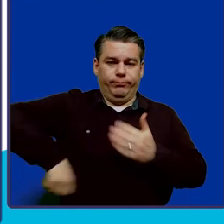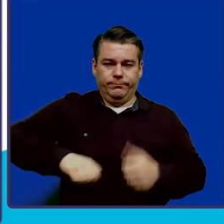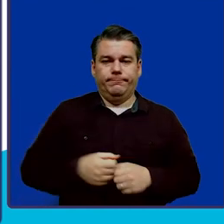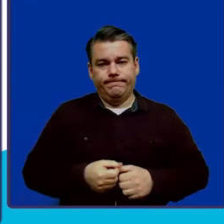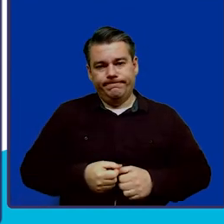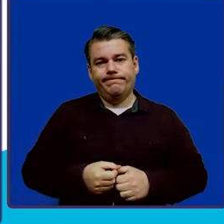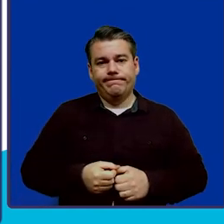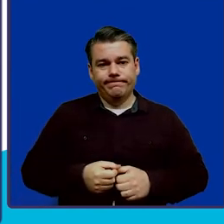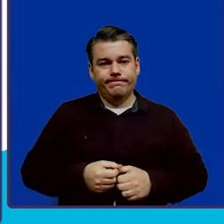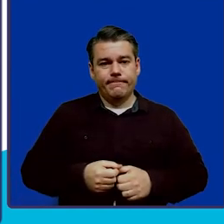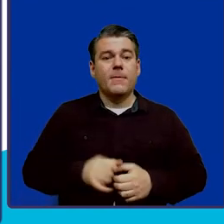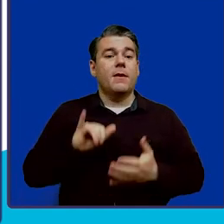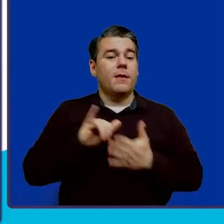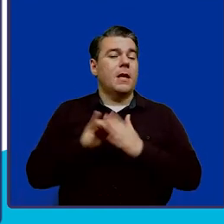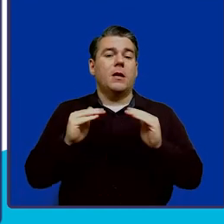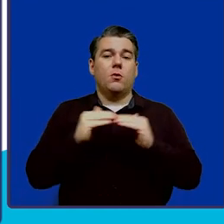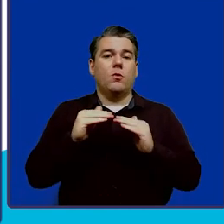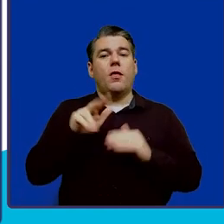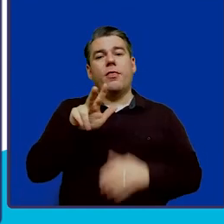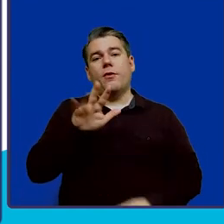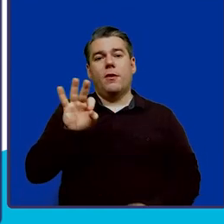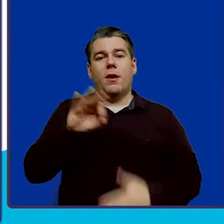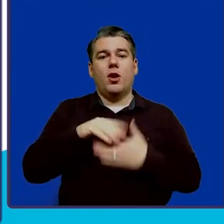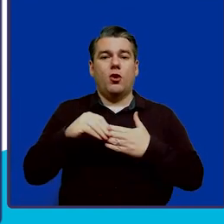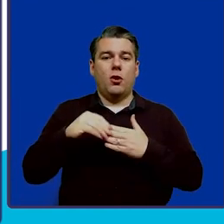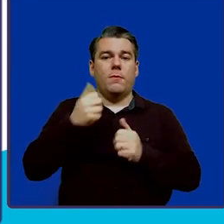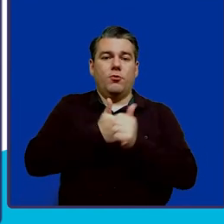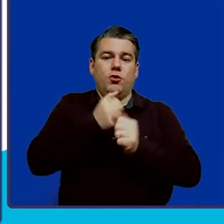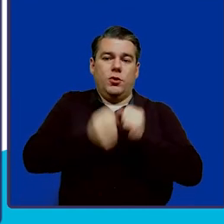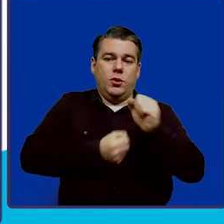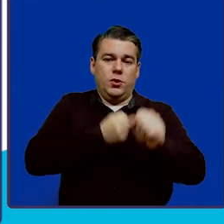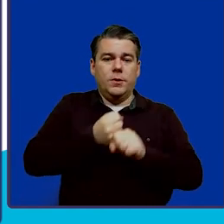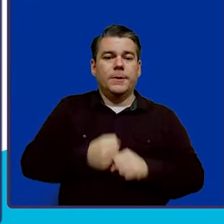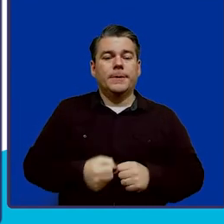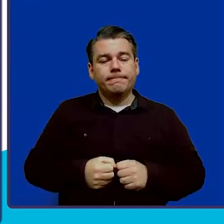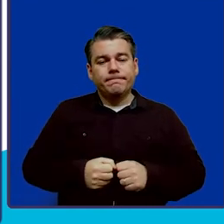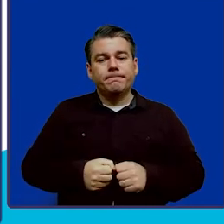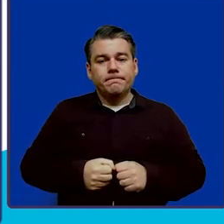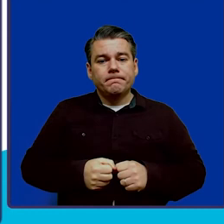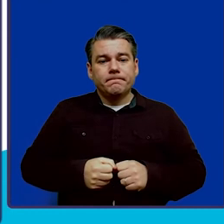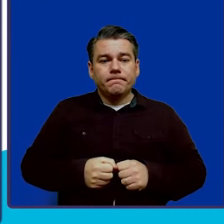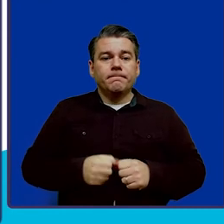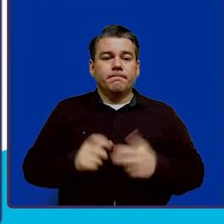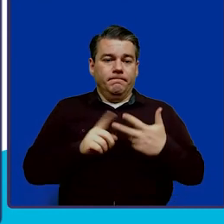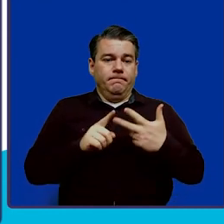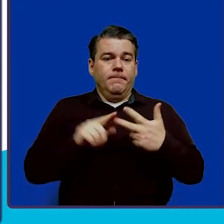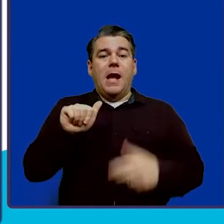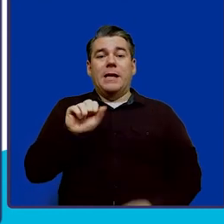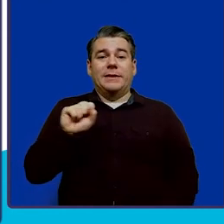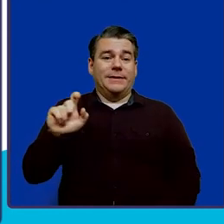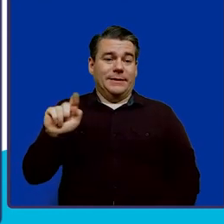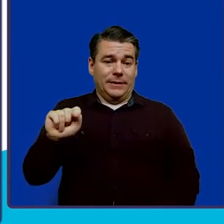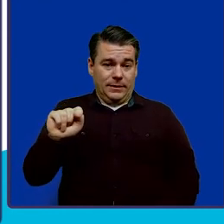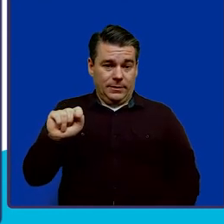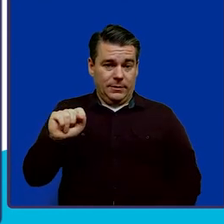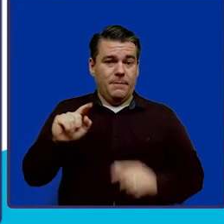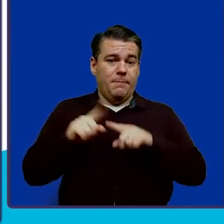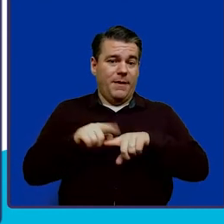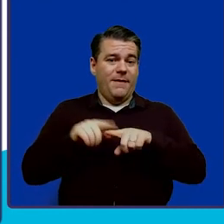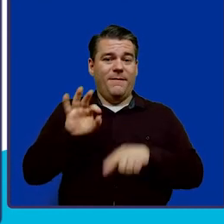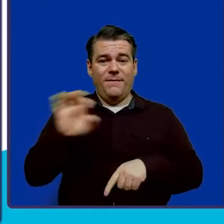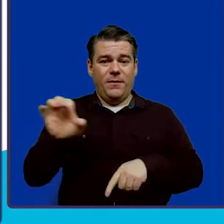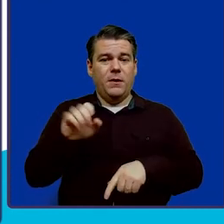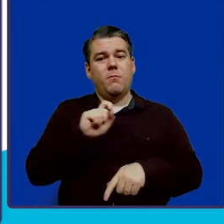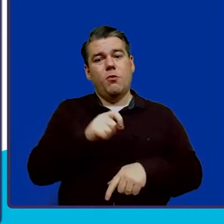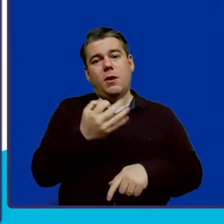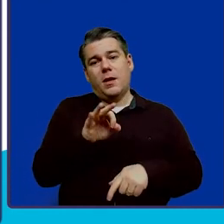And this amount equates to $39 per year. There is an asset-based fee between 0.19 and